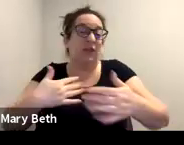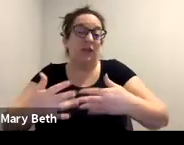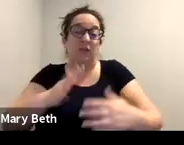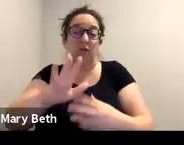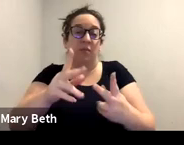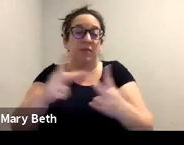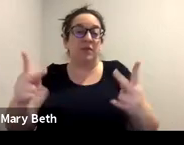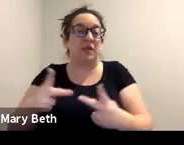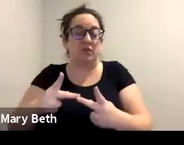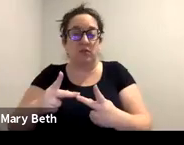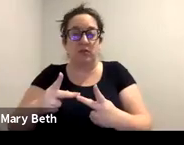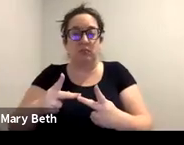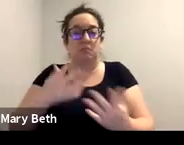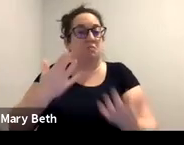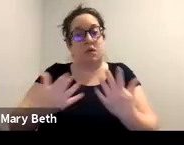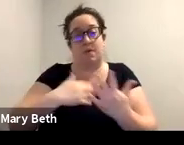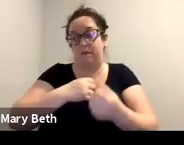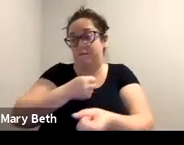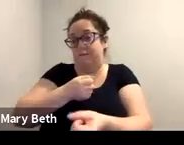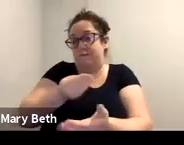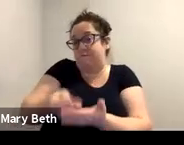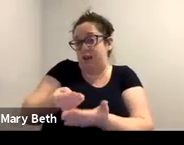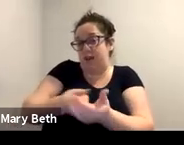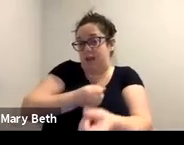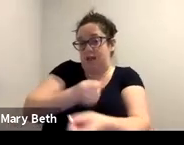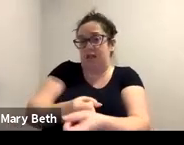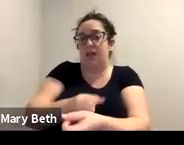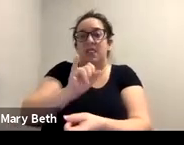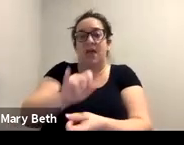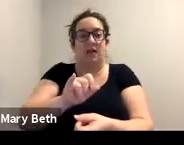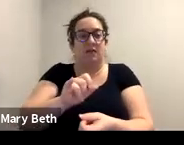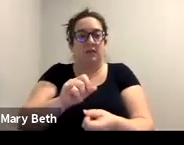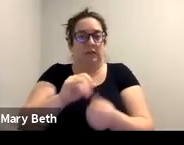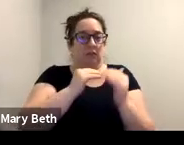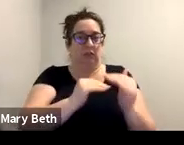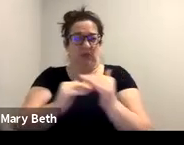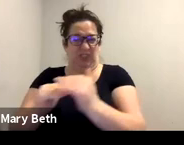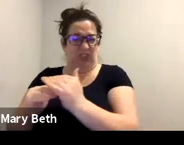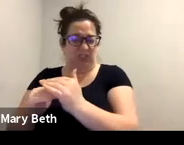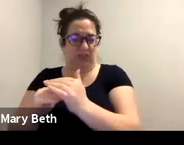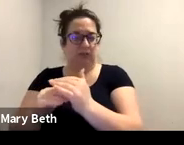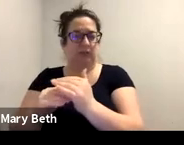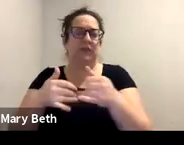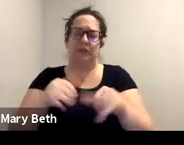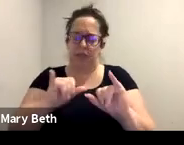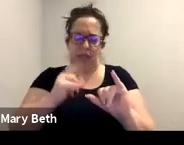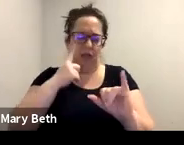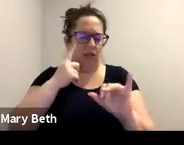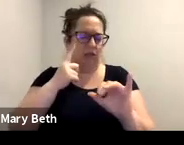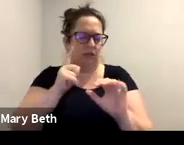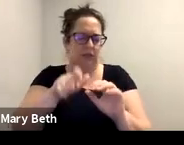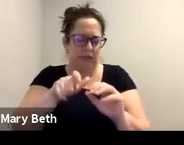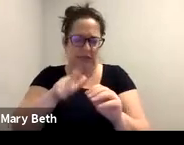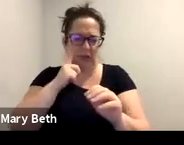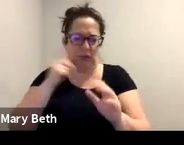there may be funding restrictions, I think it's helpful to still kind of recognize these holistic options. And when I